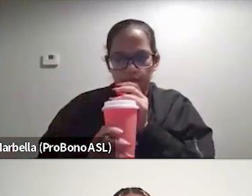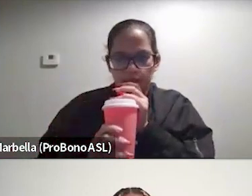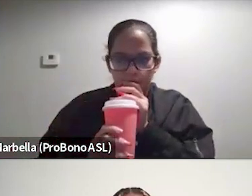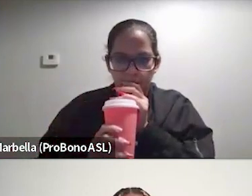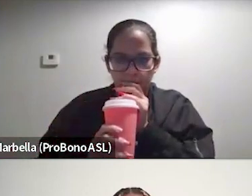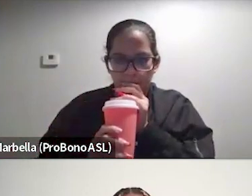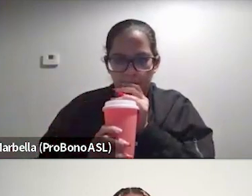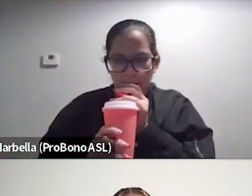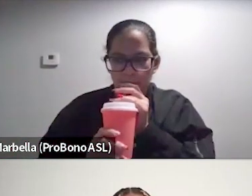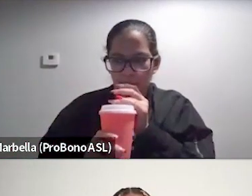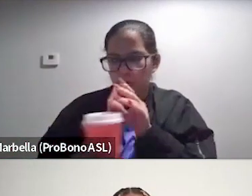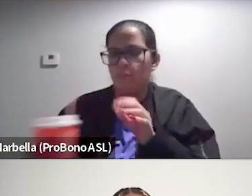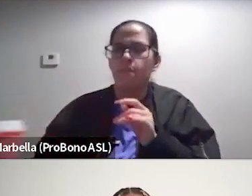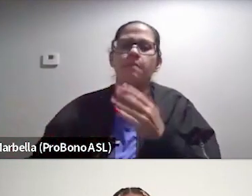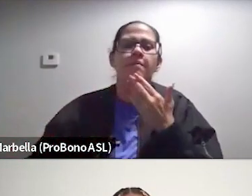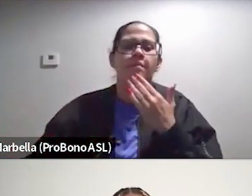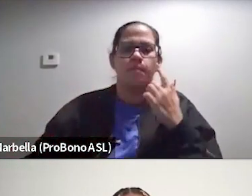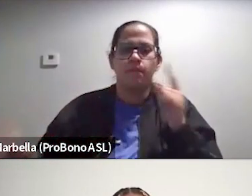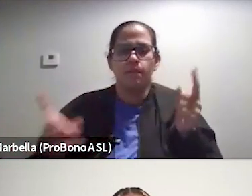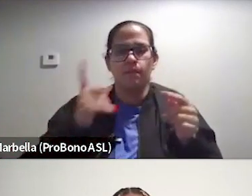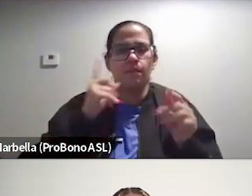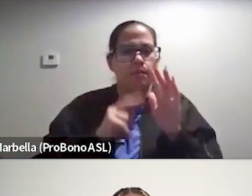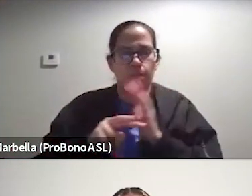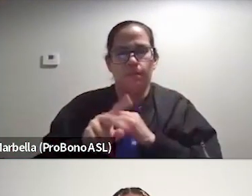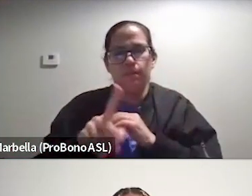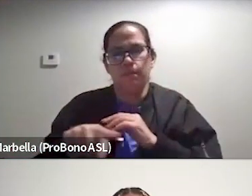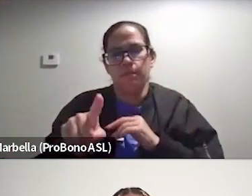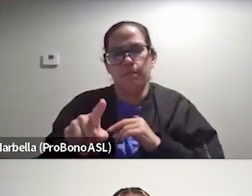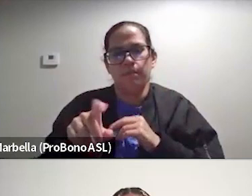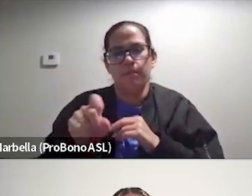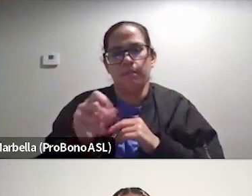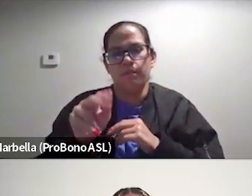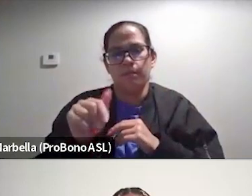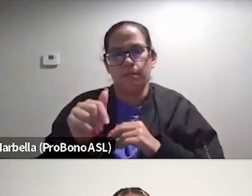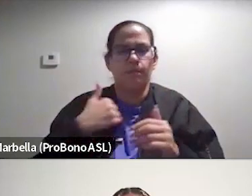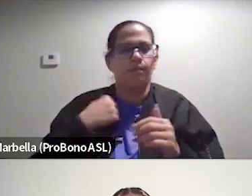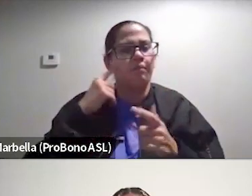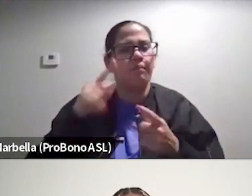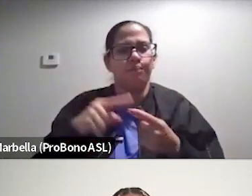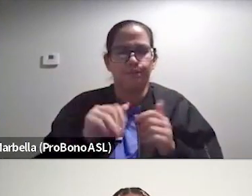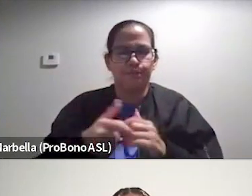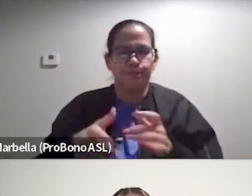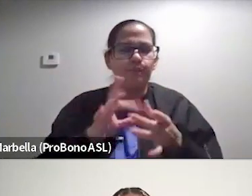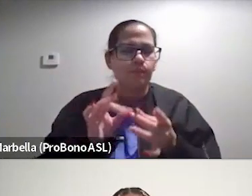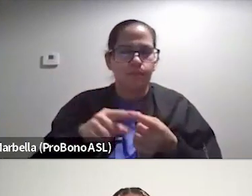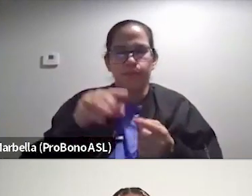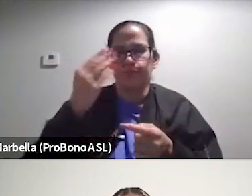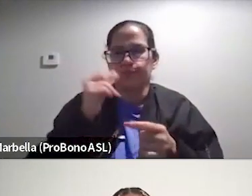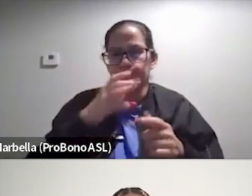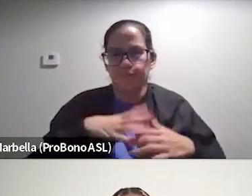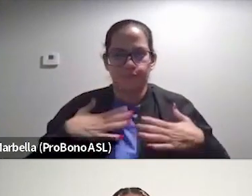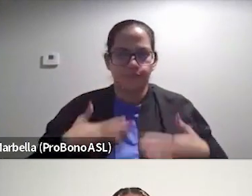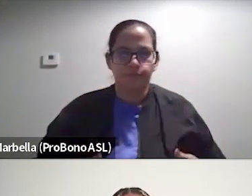Thank you for those insights. Iva Sheena, do you have thoughts about how this has, the narratives about black women's bodies